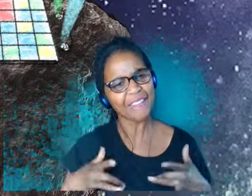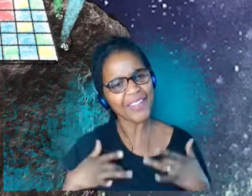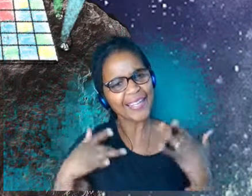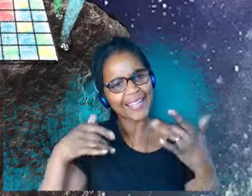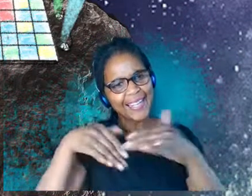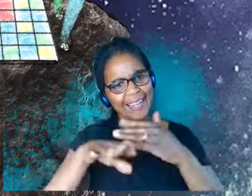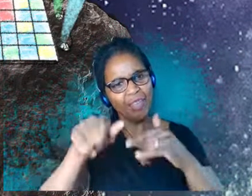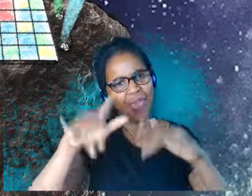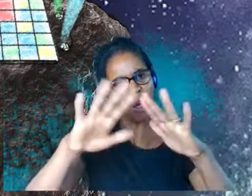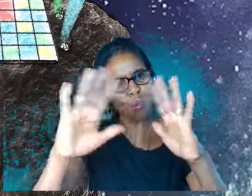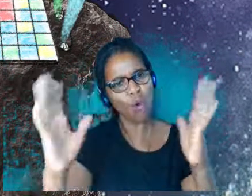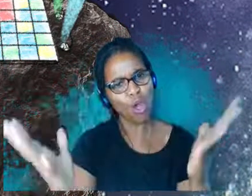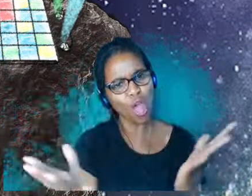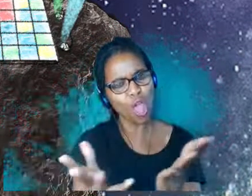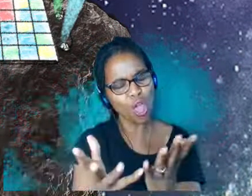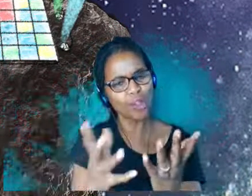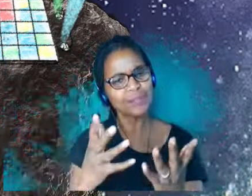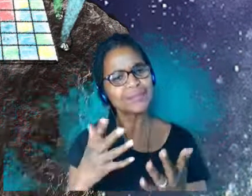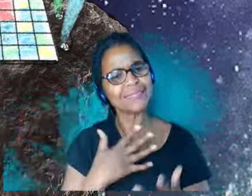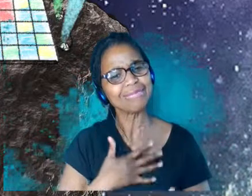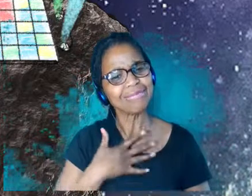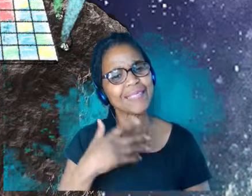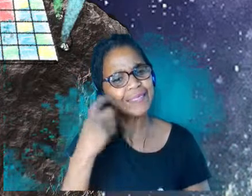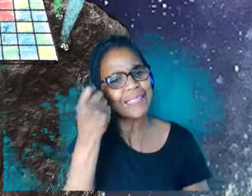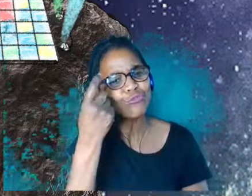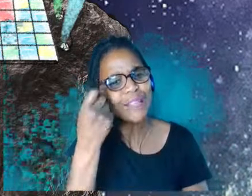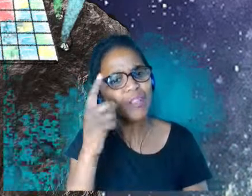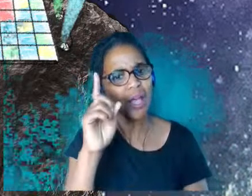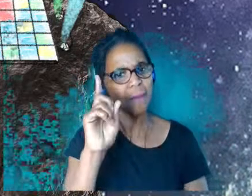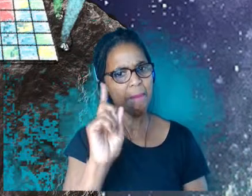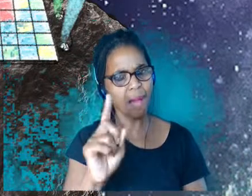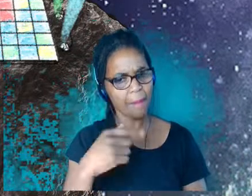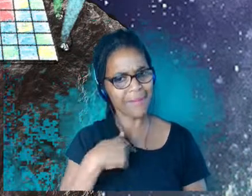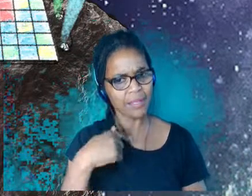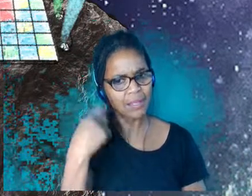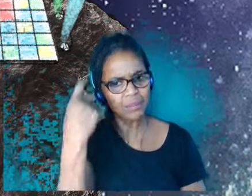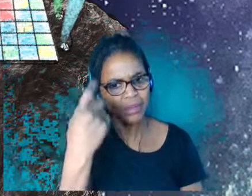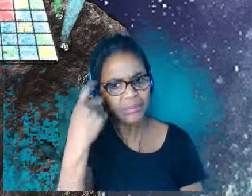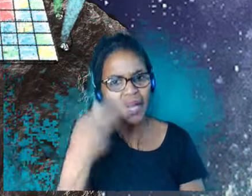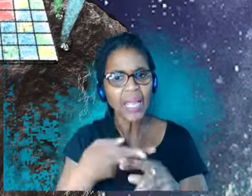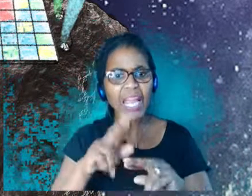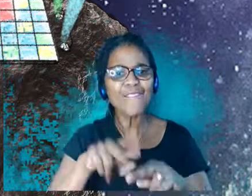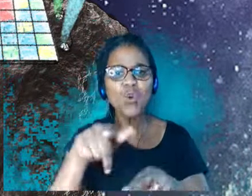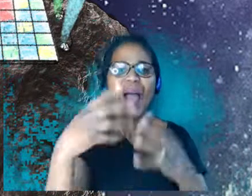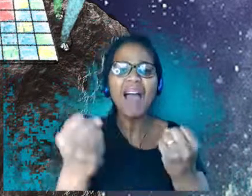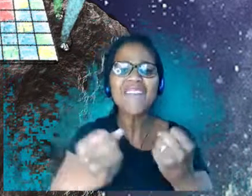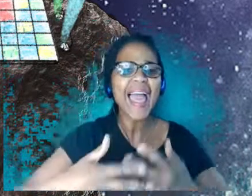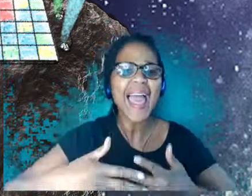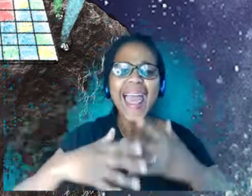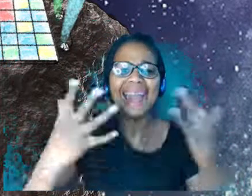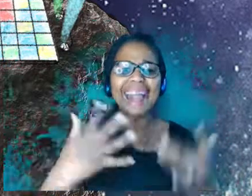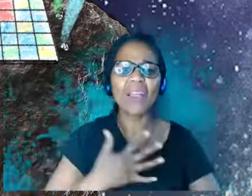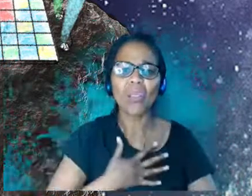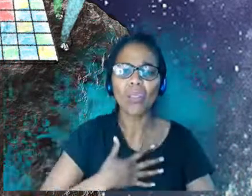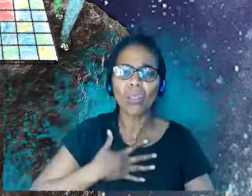issues with griefing? And for clarity, griefing is when people trolled and deliberately kind of try and